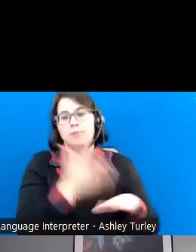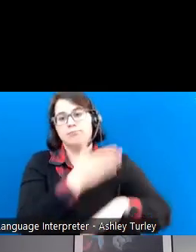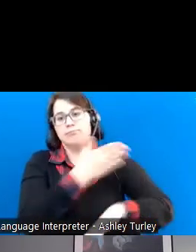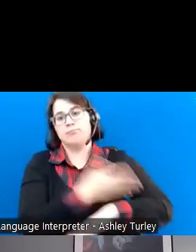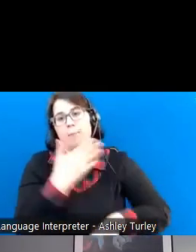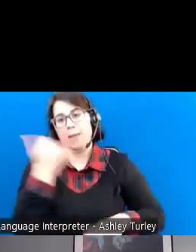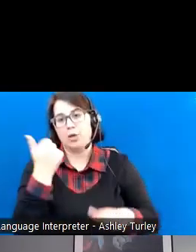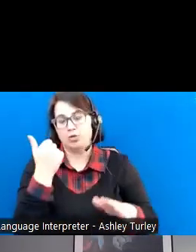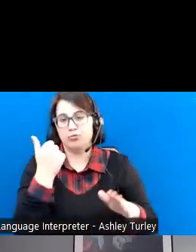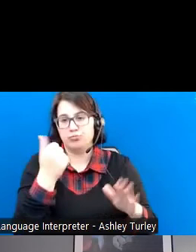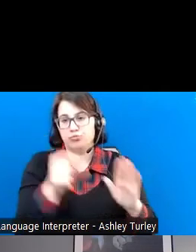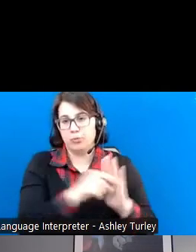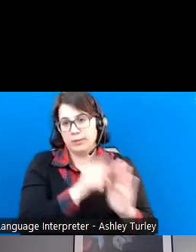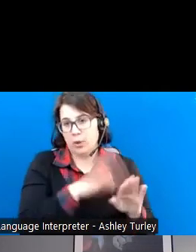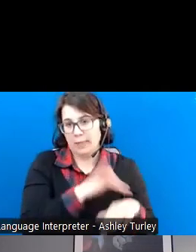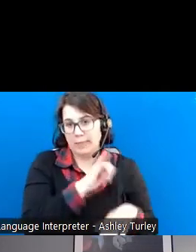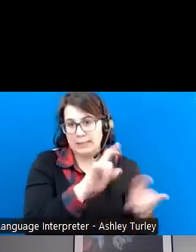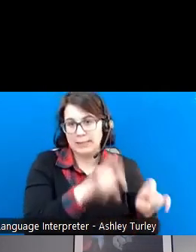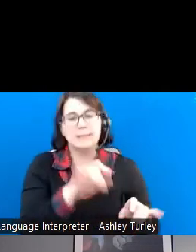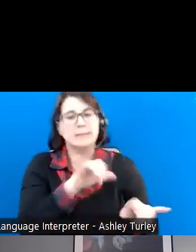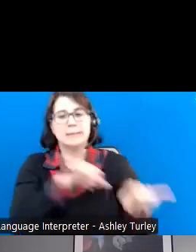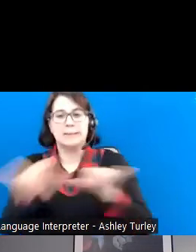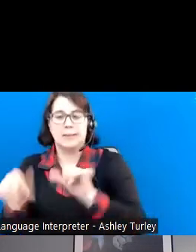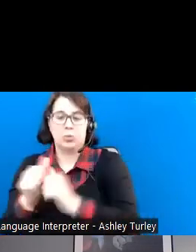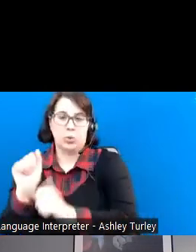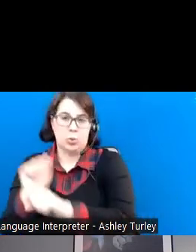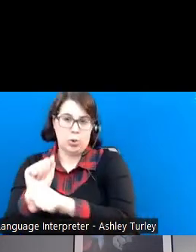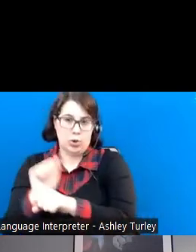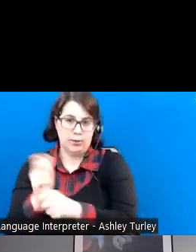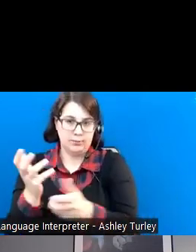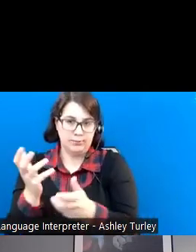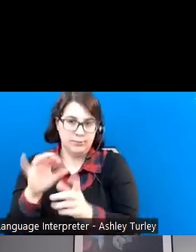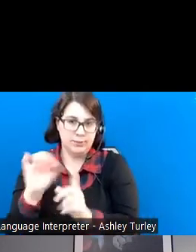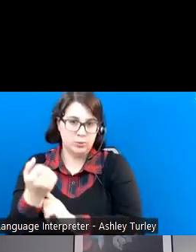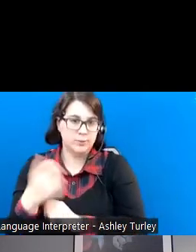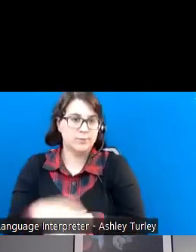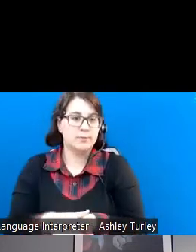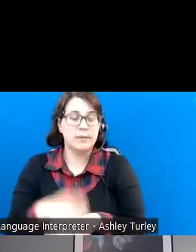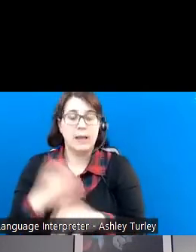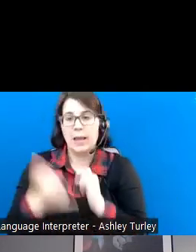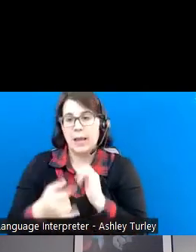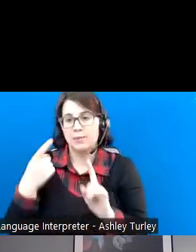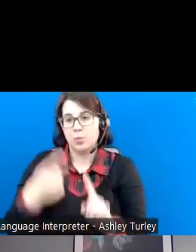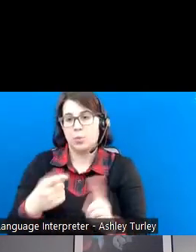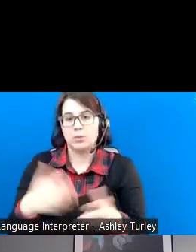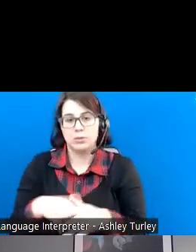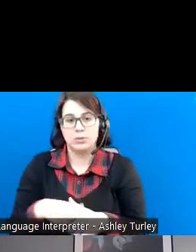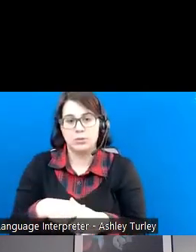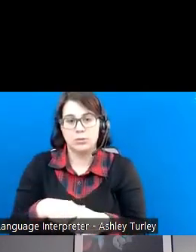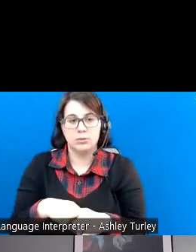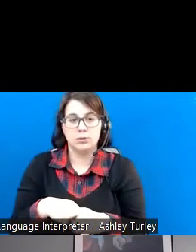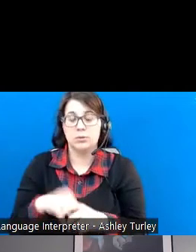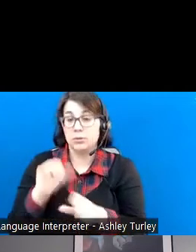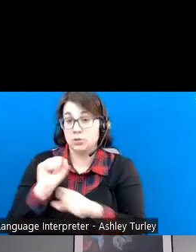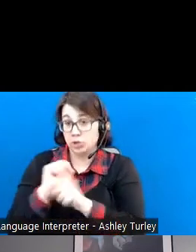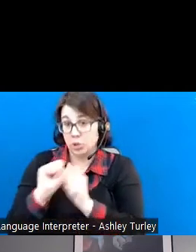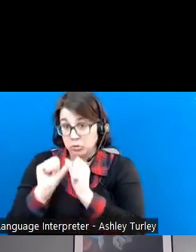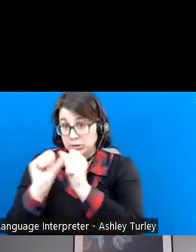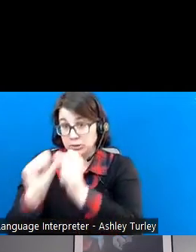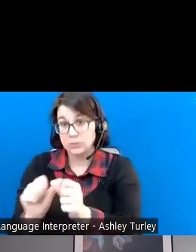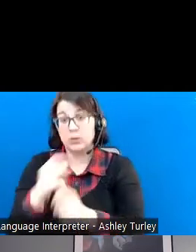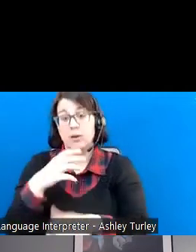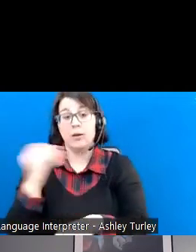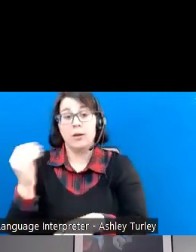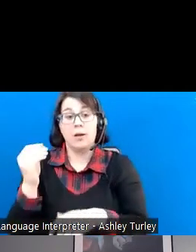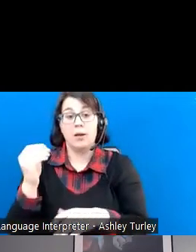is that going to be any different in the employment situation? And the last point on this slide is that the job retention and satisfaction for